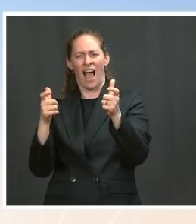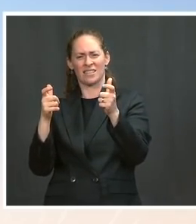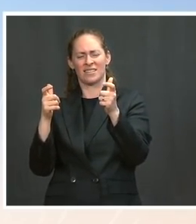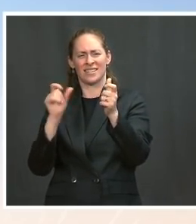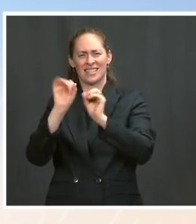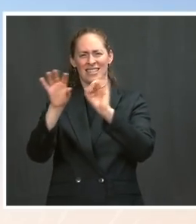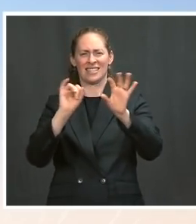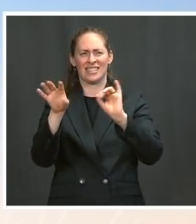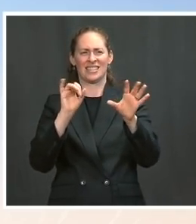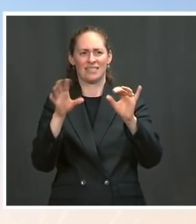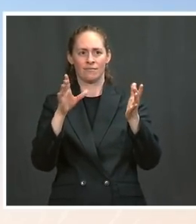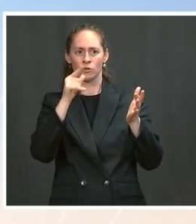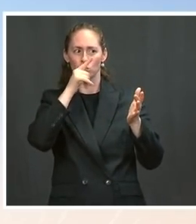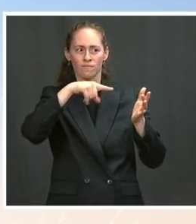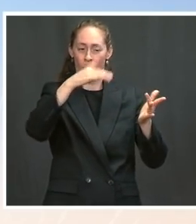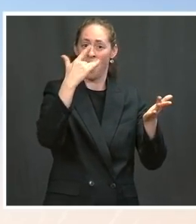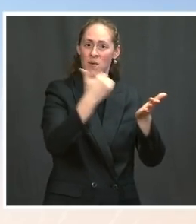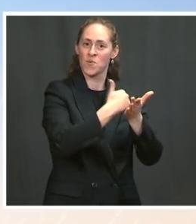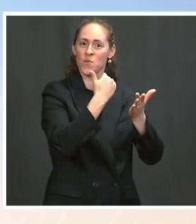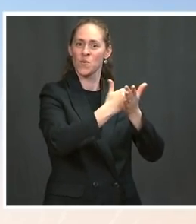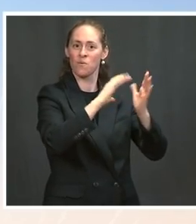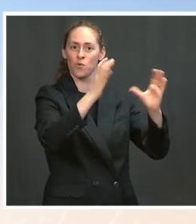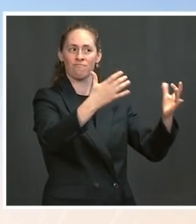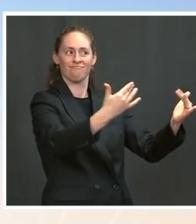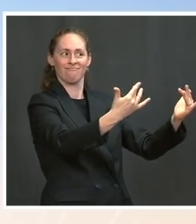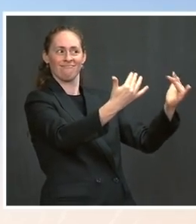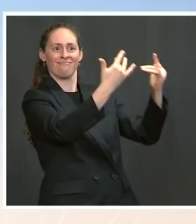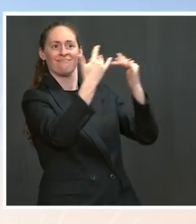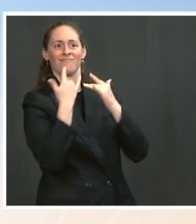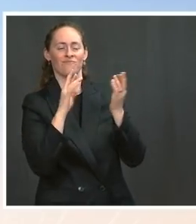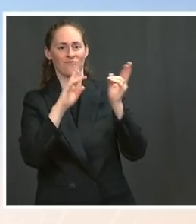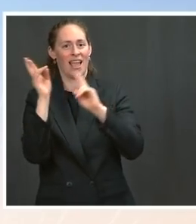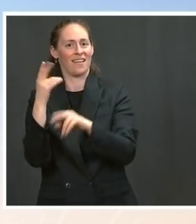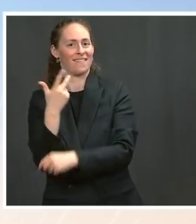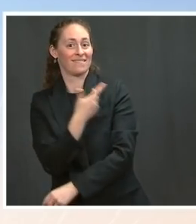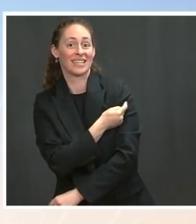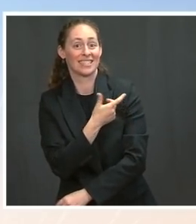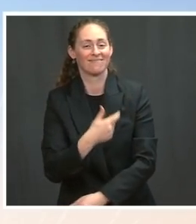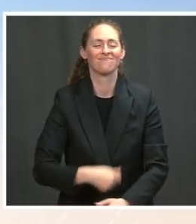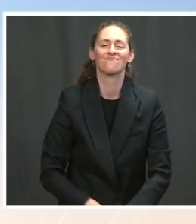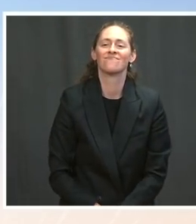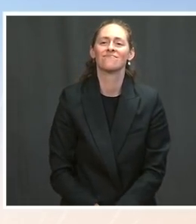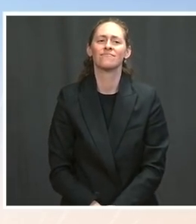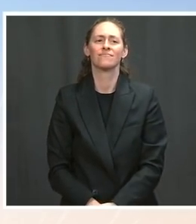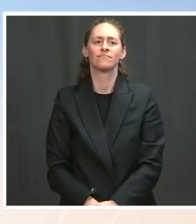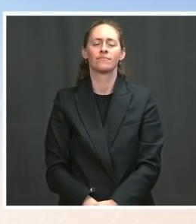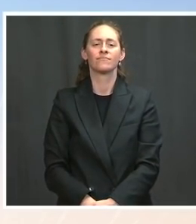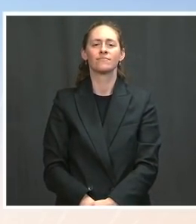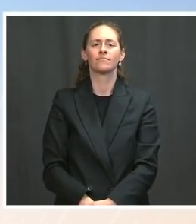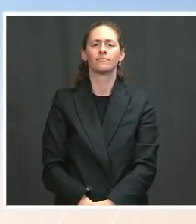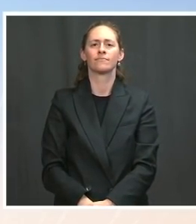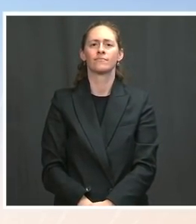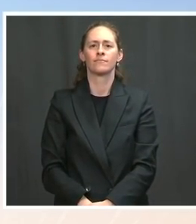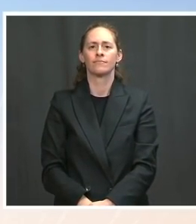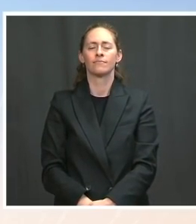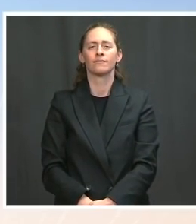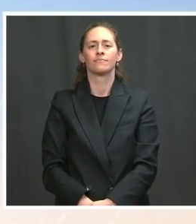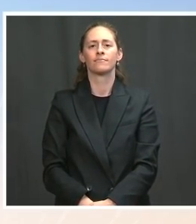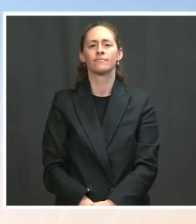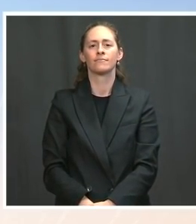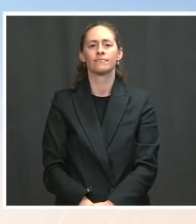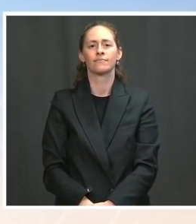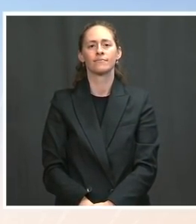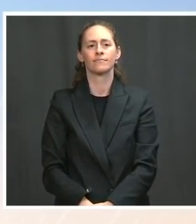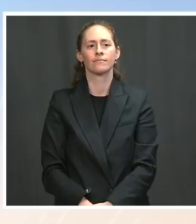new group of Americans who might be eligible. Go ahead. The Pressure the Pressure Biden has a meeting next week with congressional